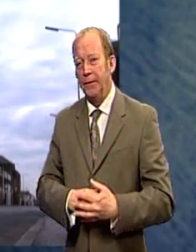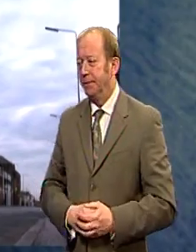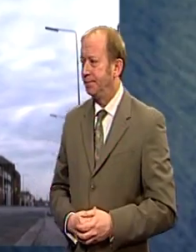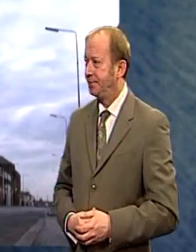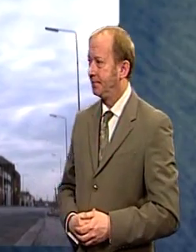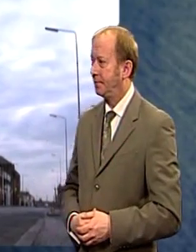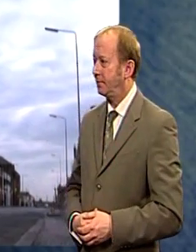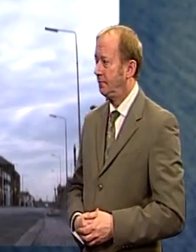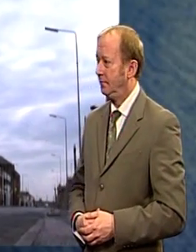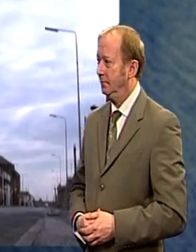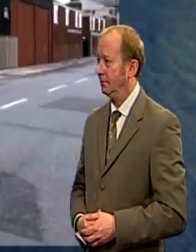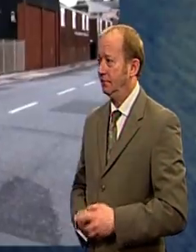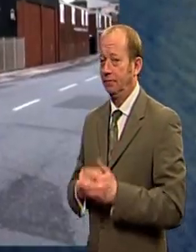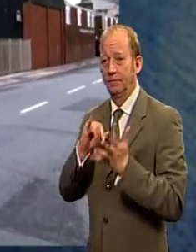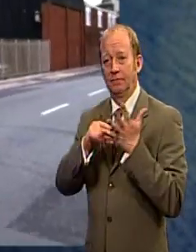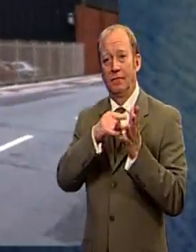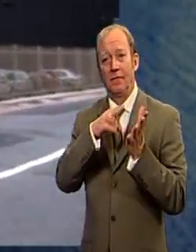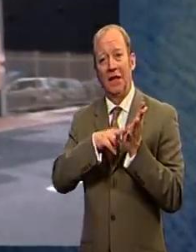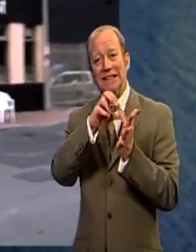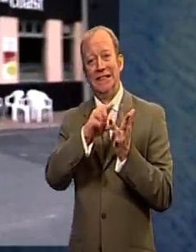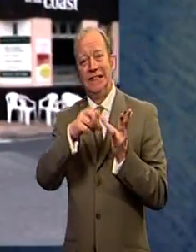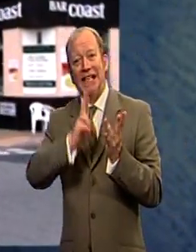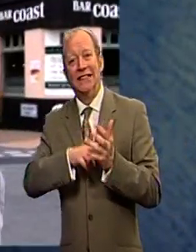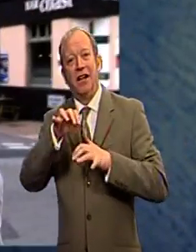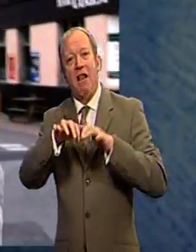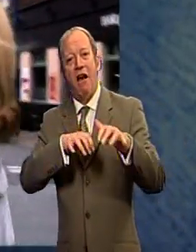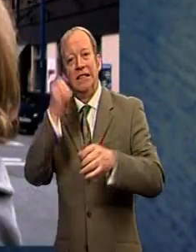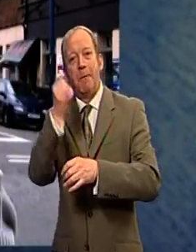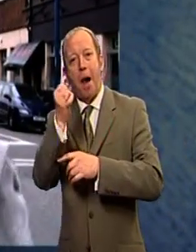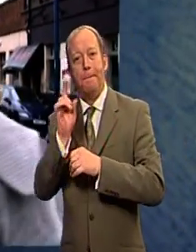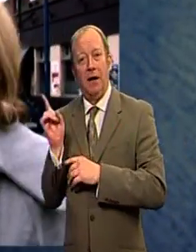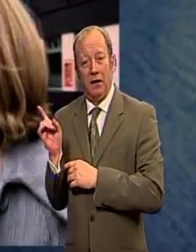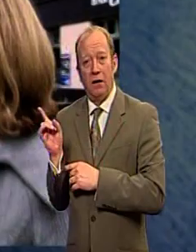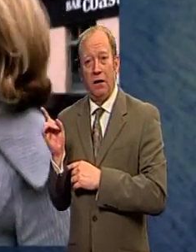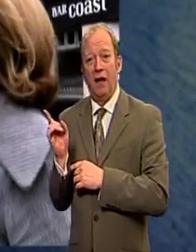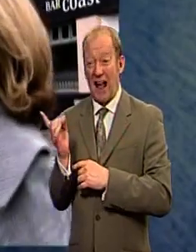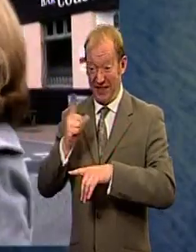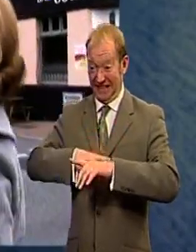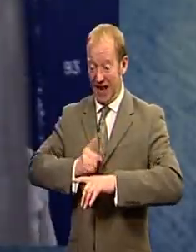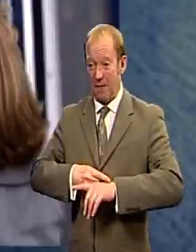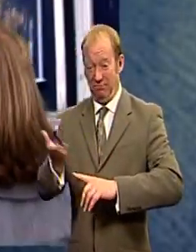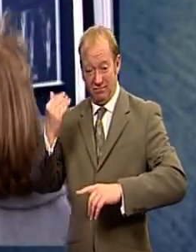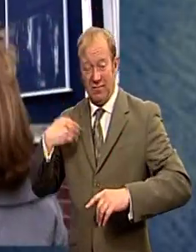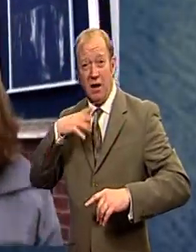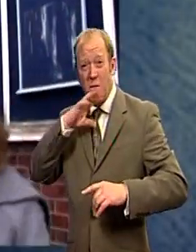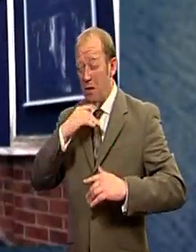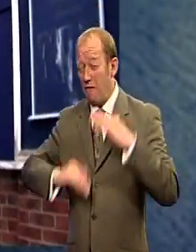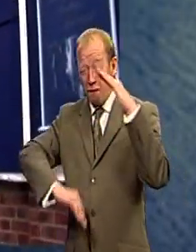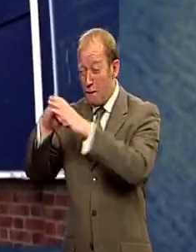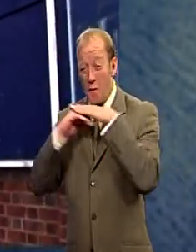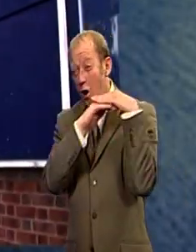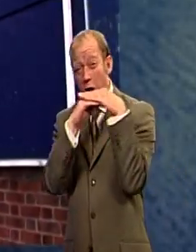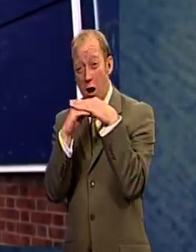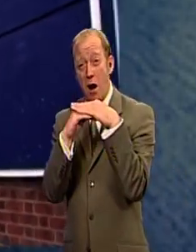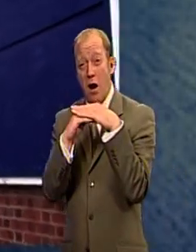Over here is the Sand and Lion, and at this time of the day, it would be heaving. You know,